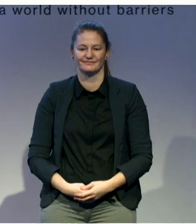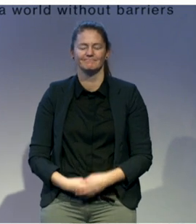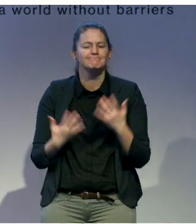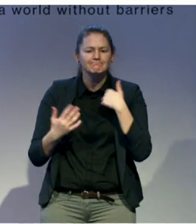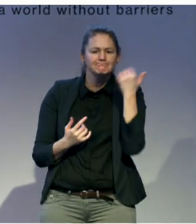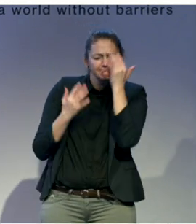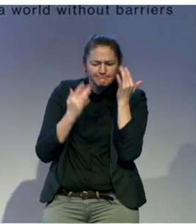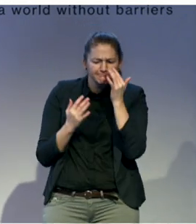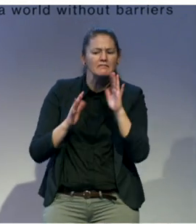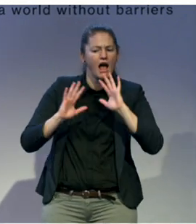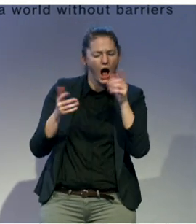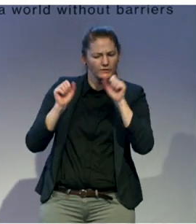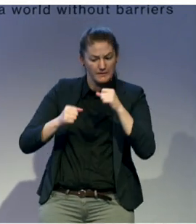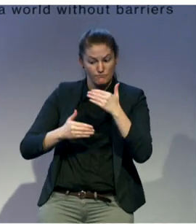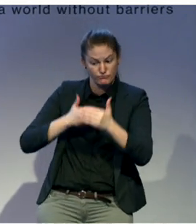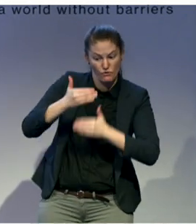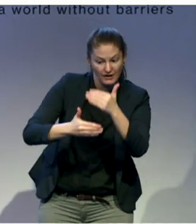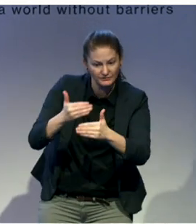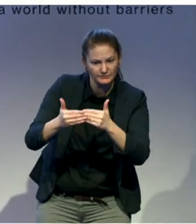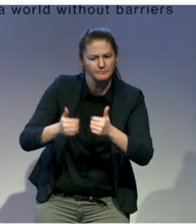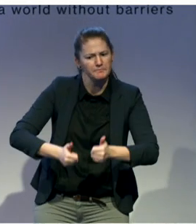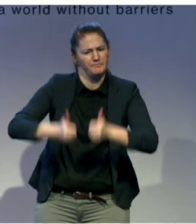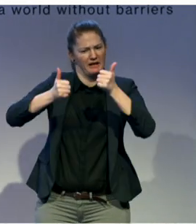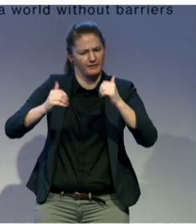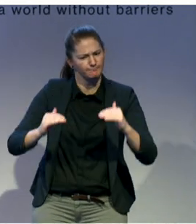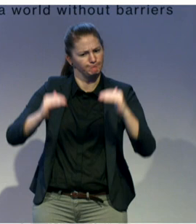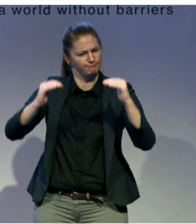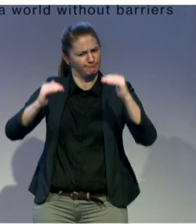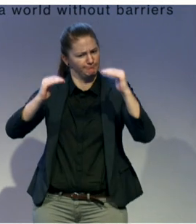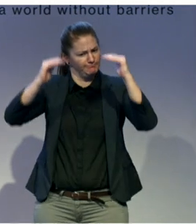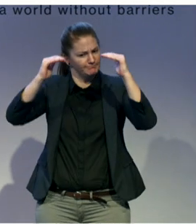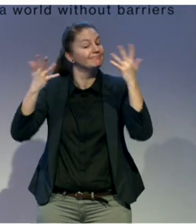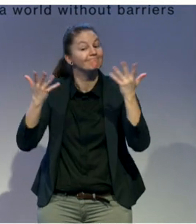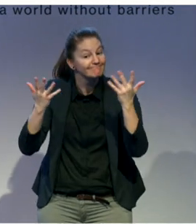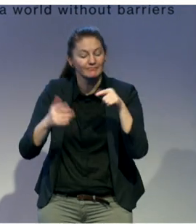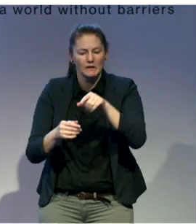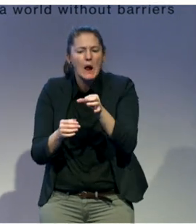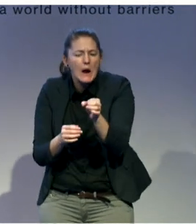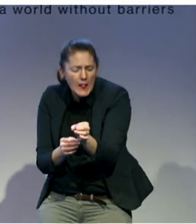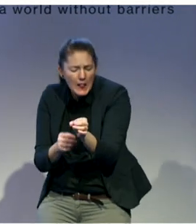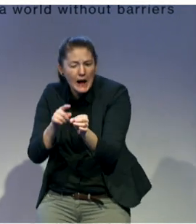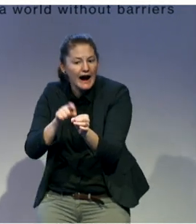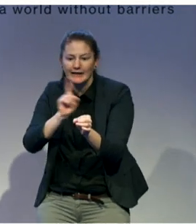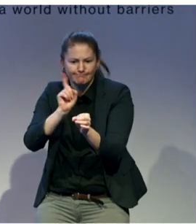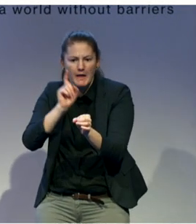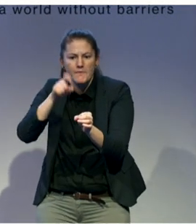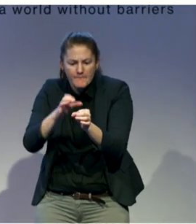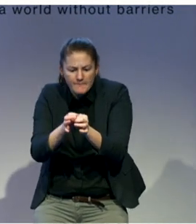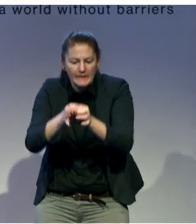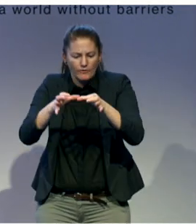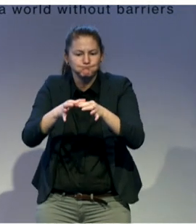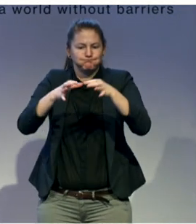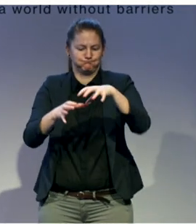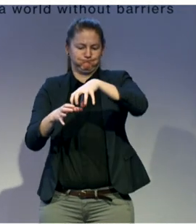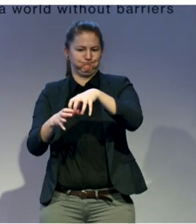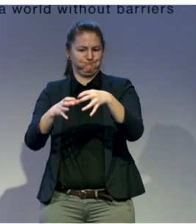the provincial and the local and the federal election we carried out, and in this election, adequate representation of